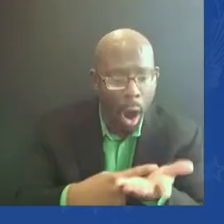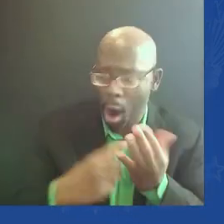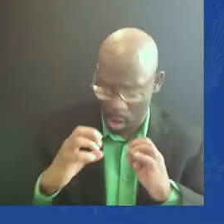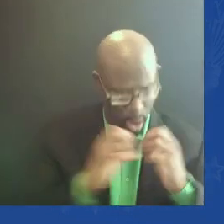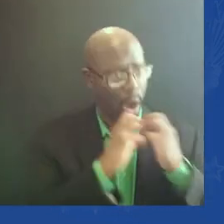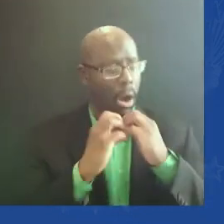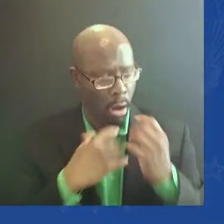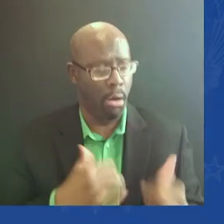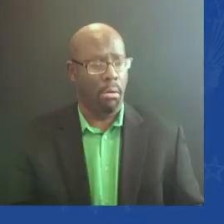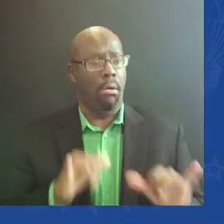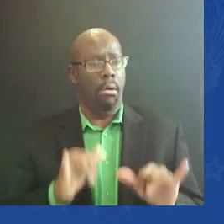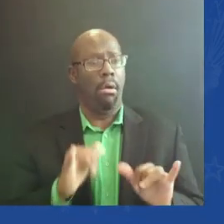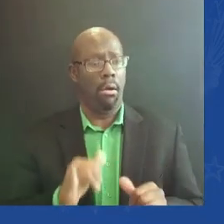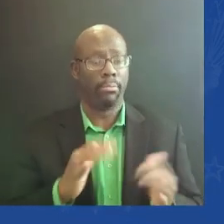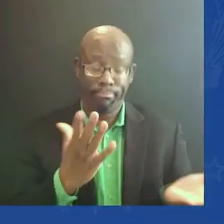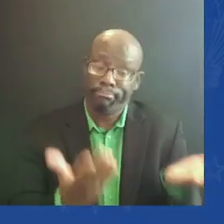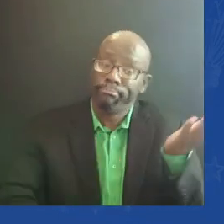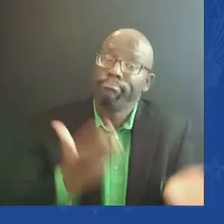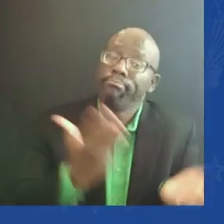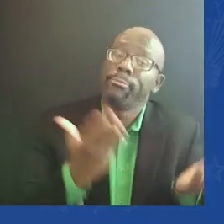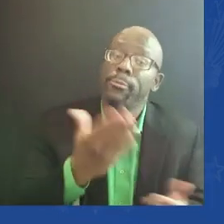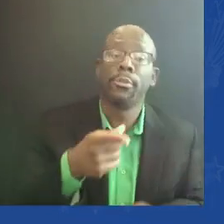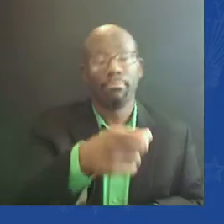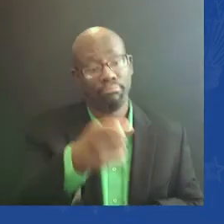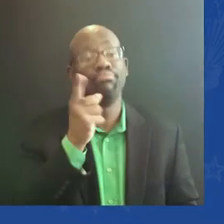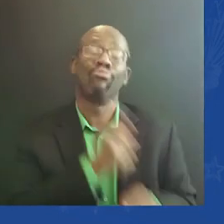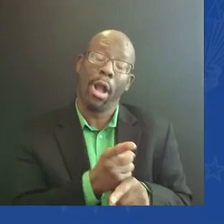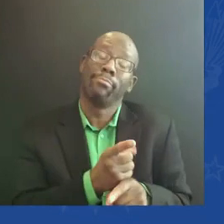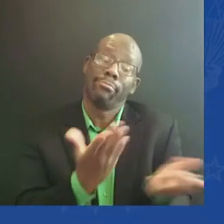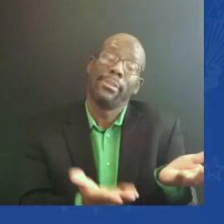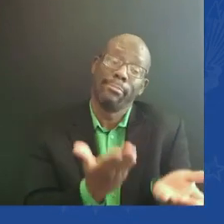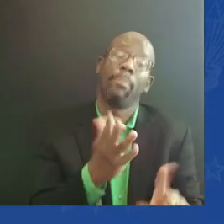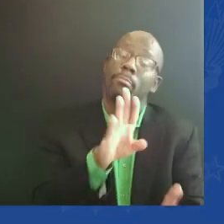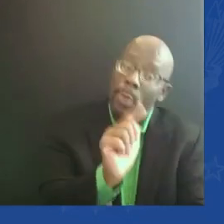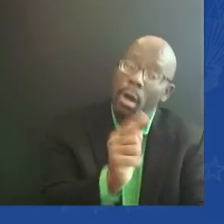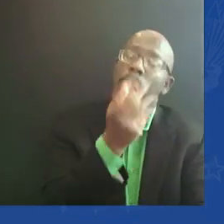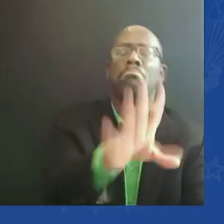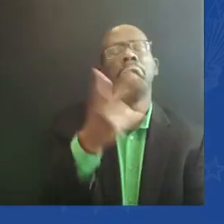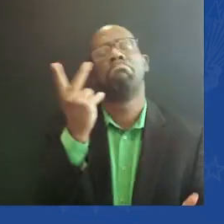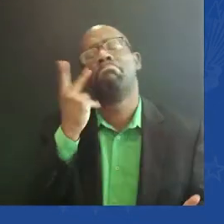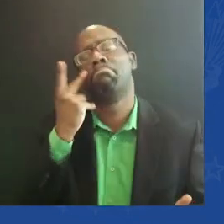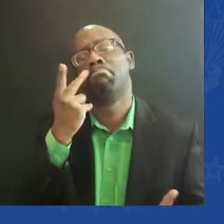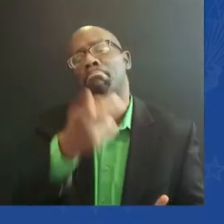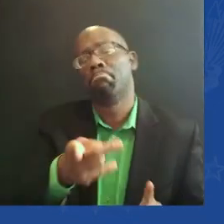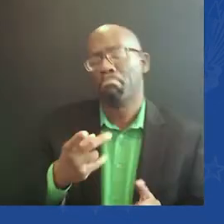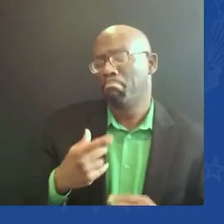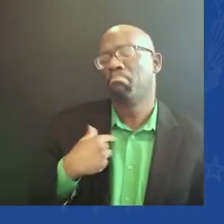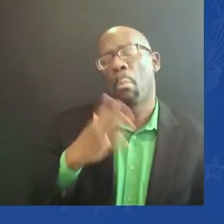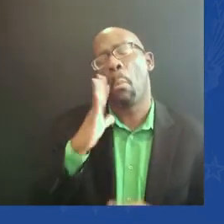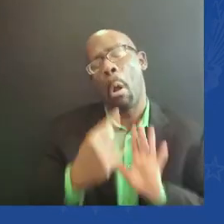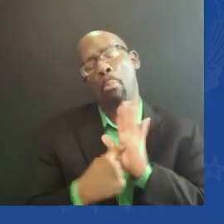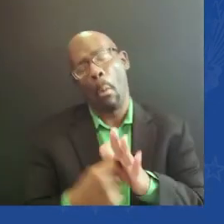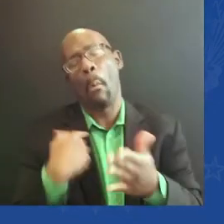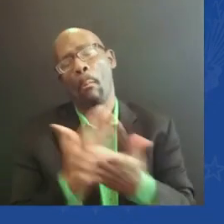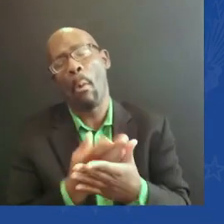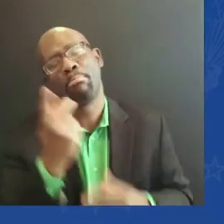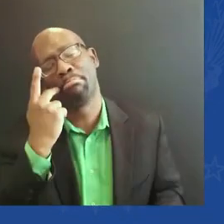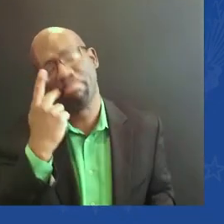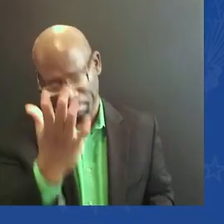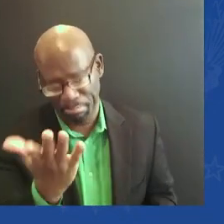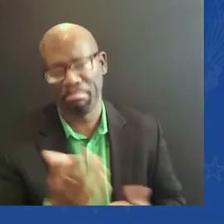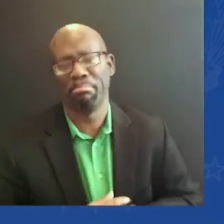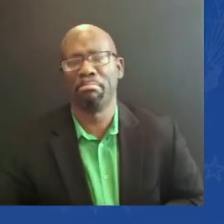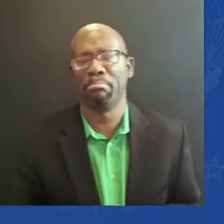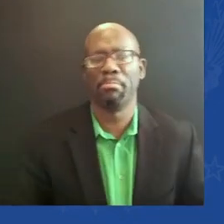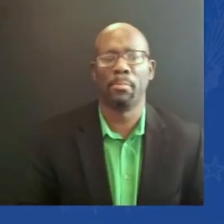of next week at home that it's passed. With regard to the, and by the way, the infrastructure bill